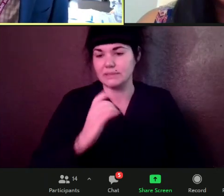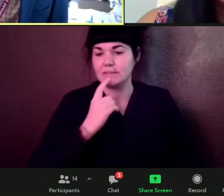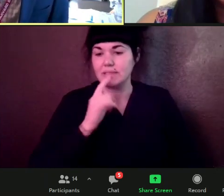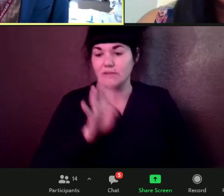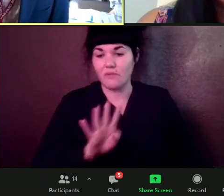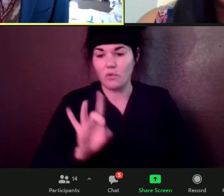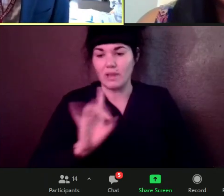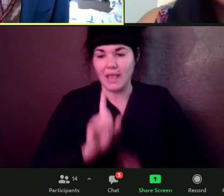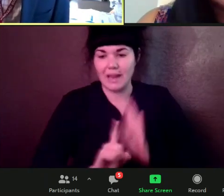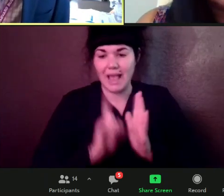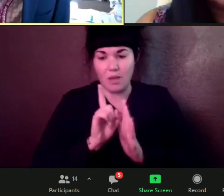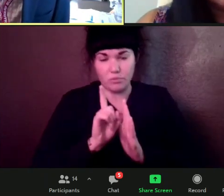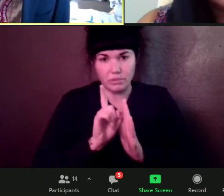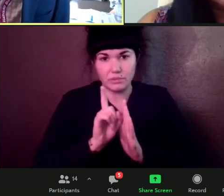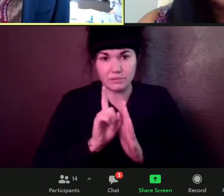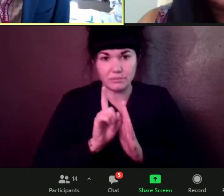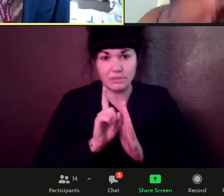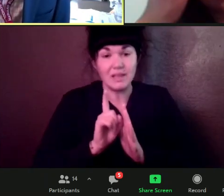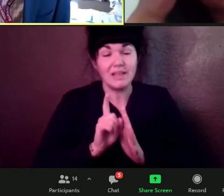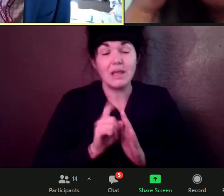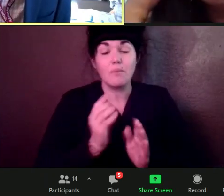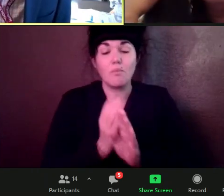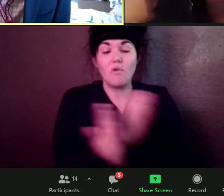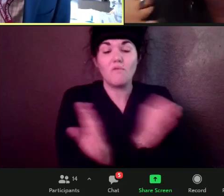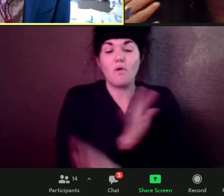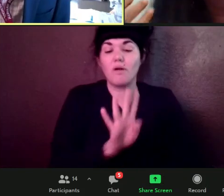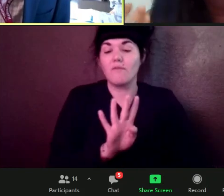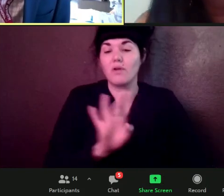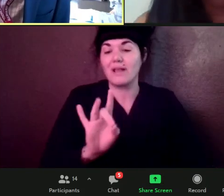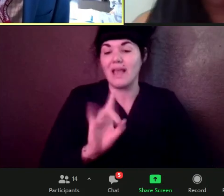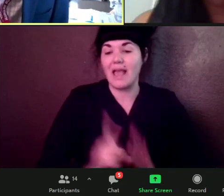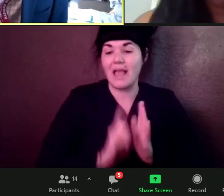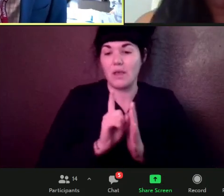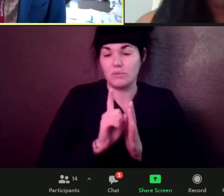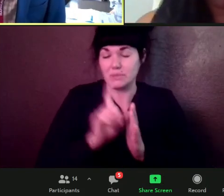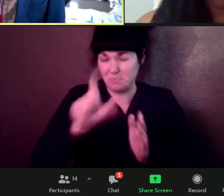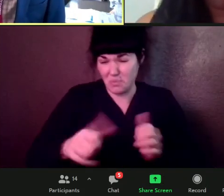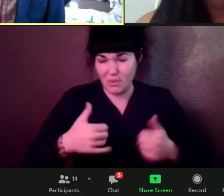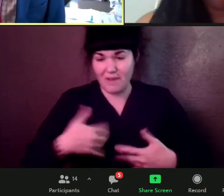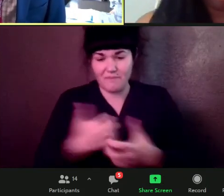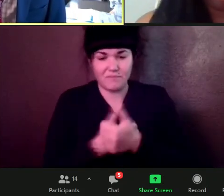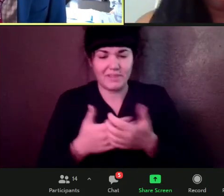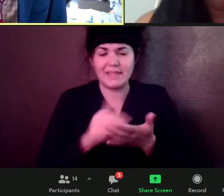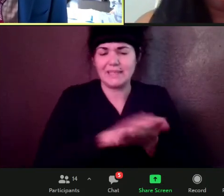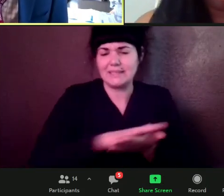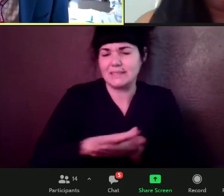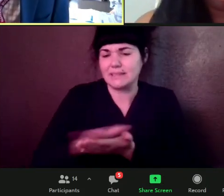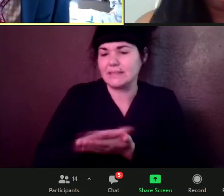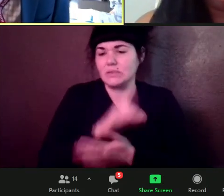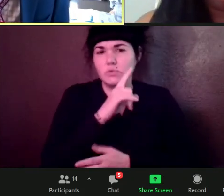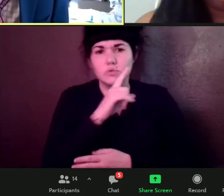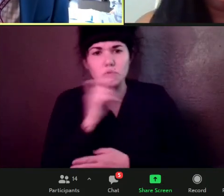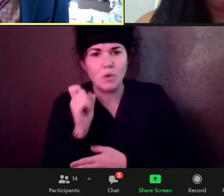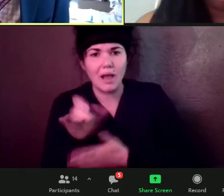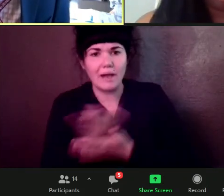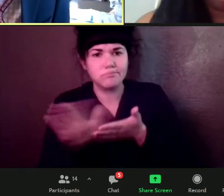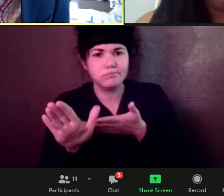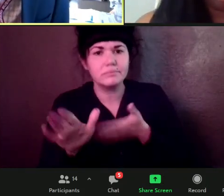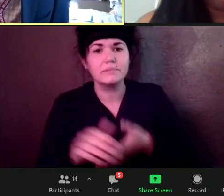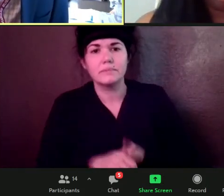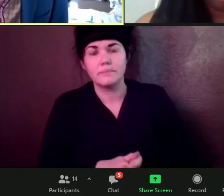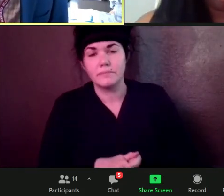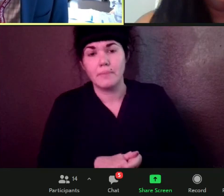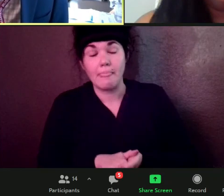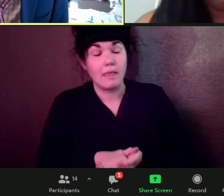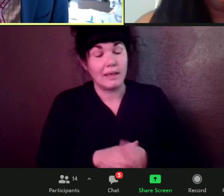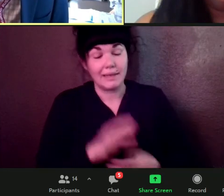have, try and have everything clean and dry. And sanitize, um, and those things that you can't, you know, you, you, you